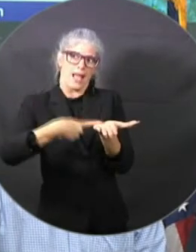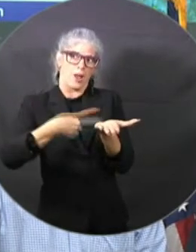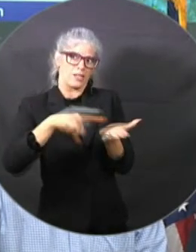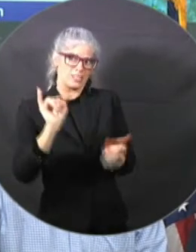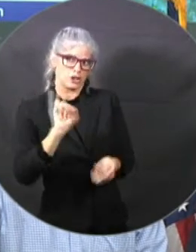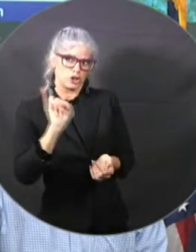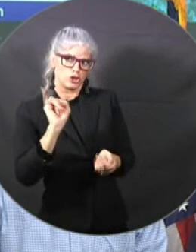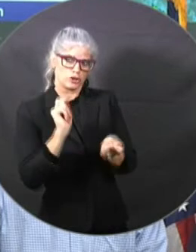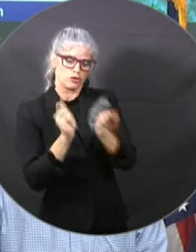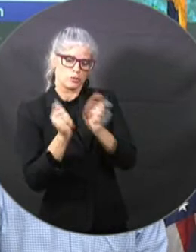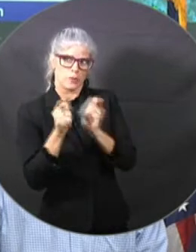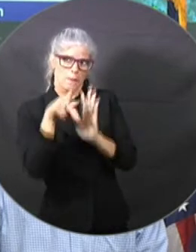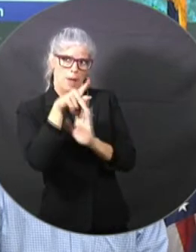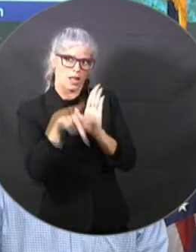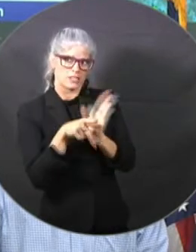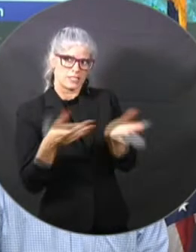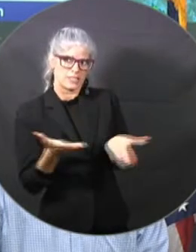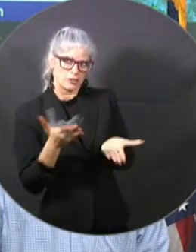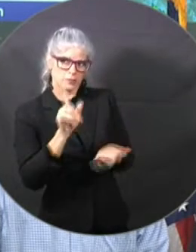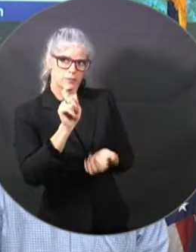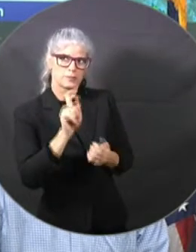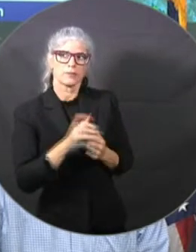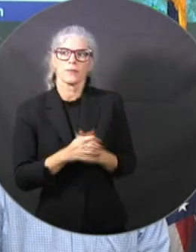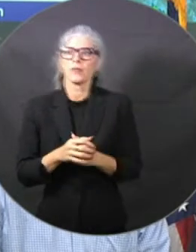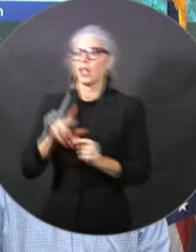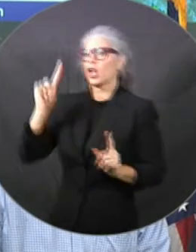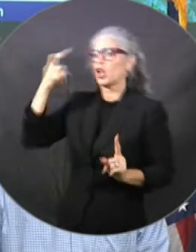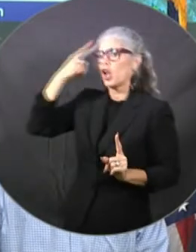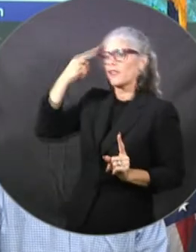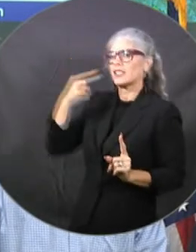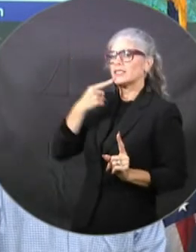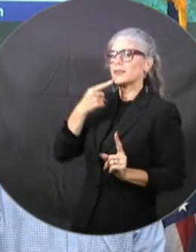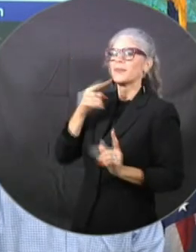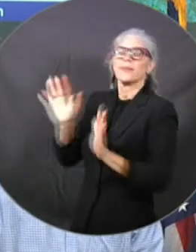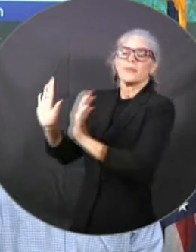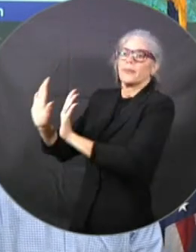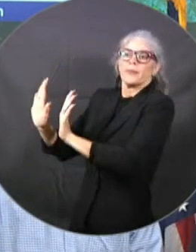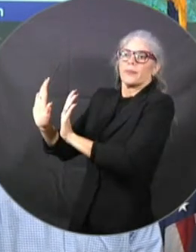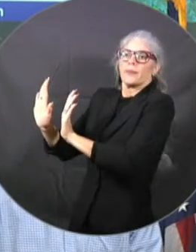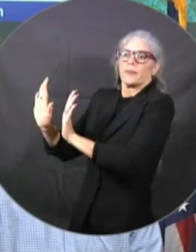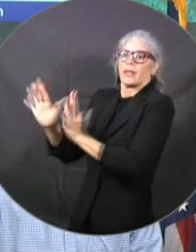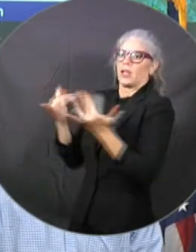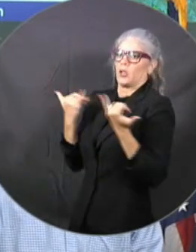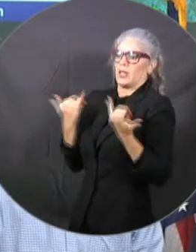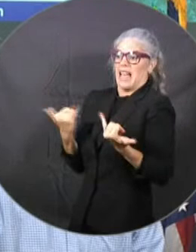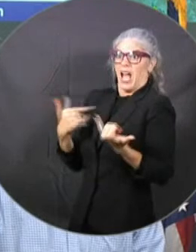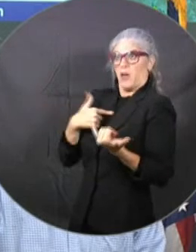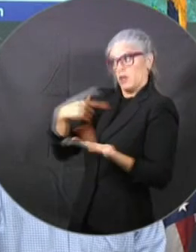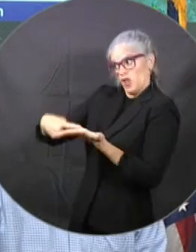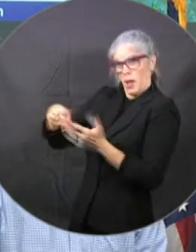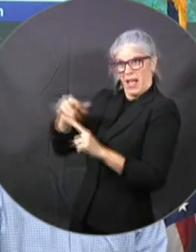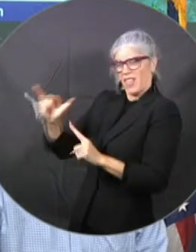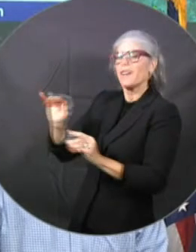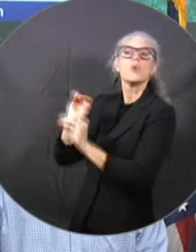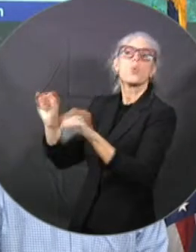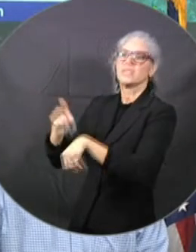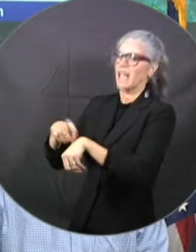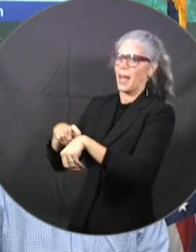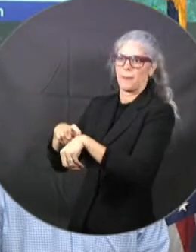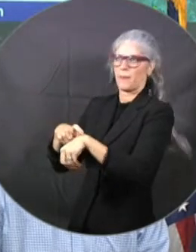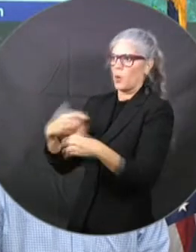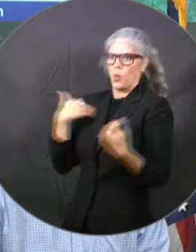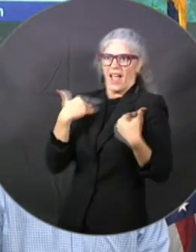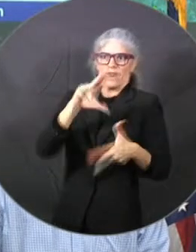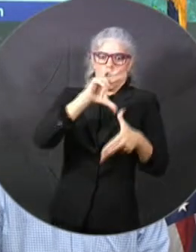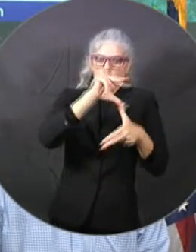mean, as it should be done, and we're going to bring all